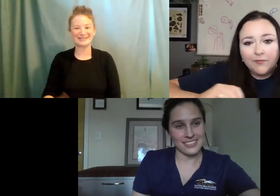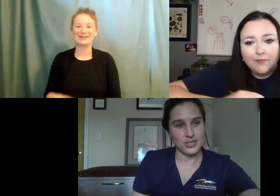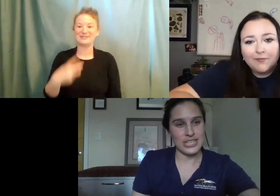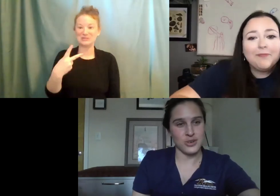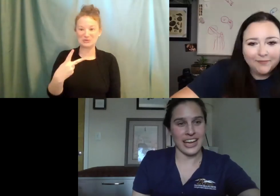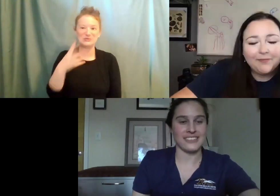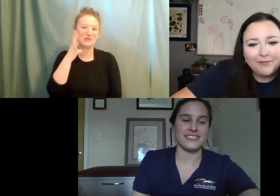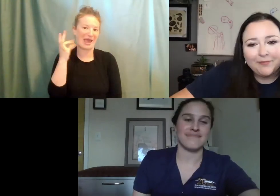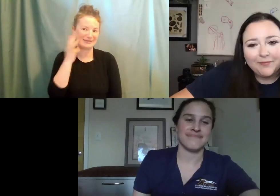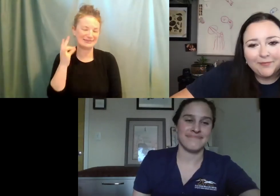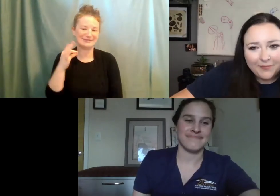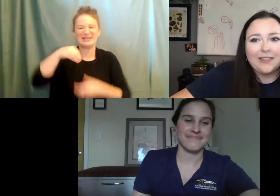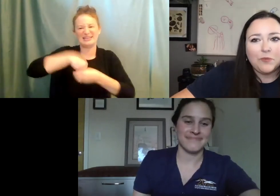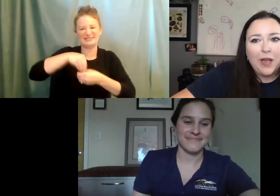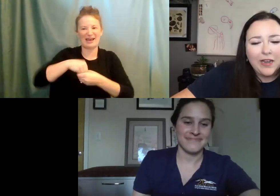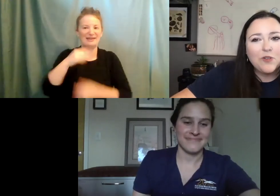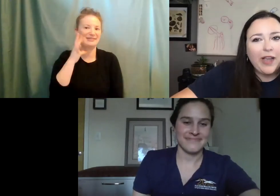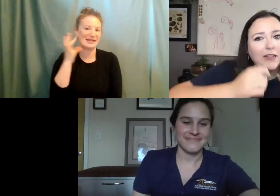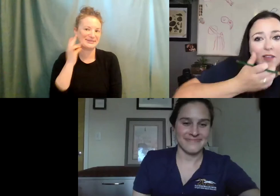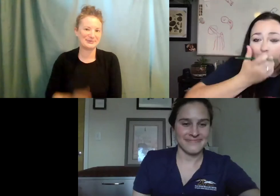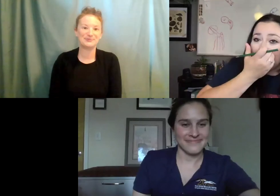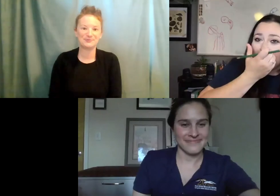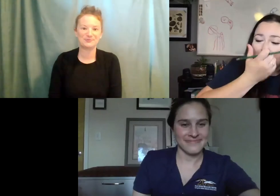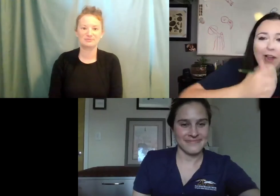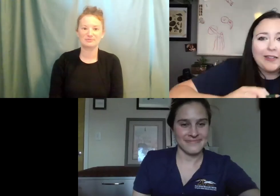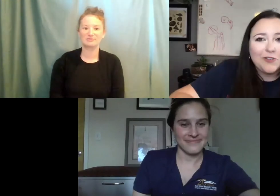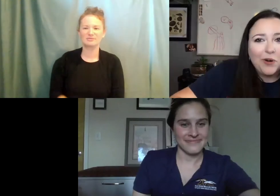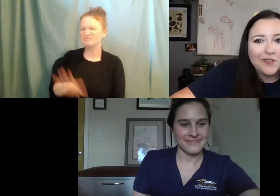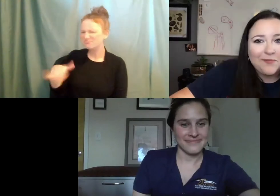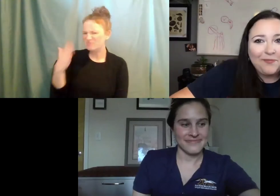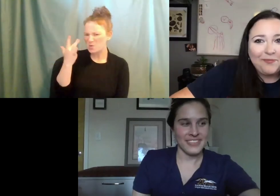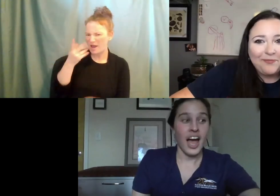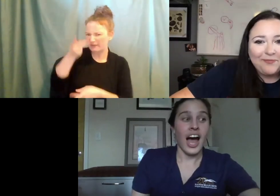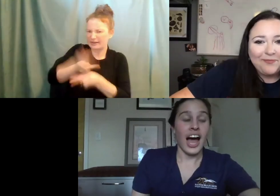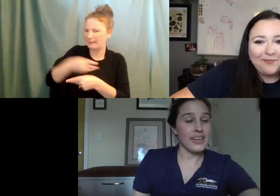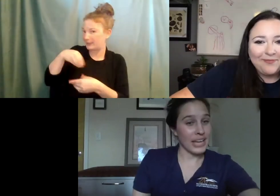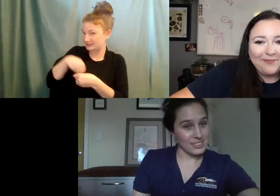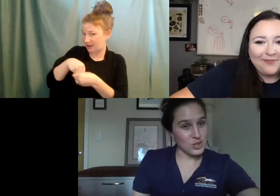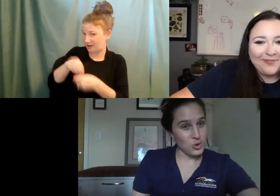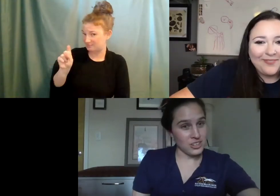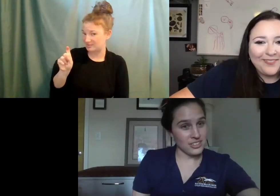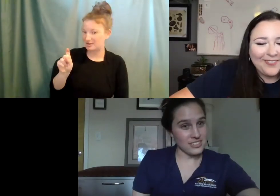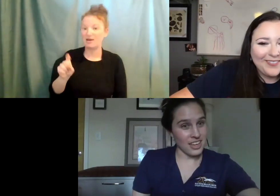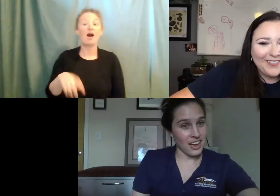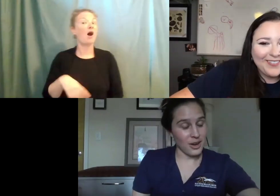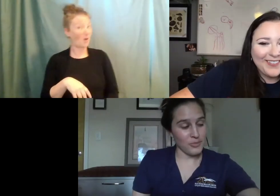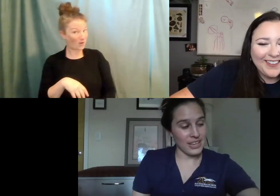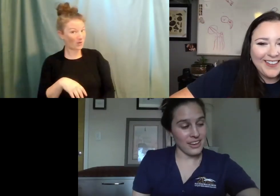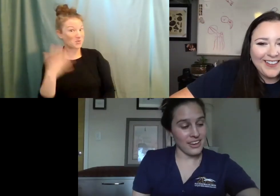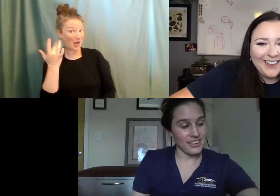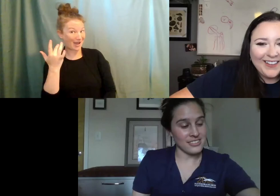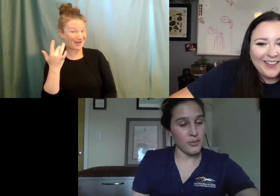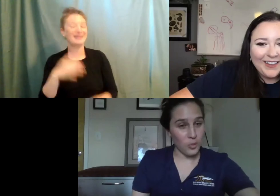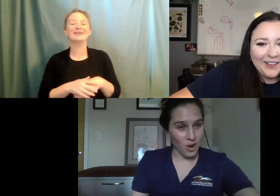cats, two indoor cats. Nice. And indoor cats. Why do you keep your cats indoors? I keep my cats indoors. Um,